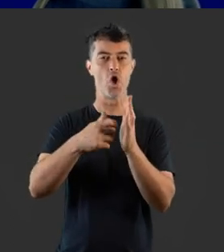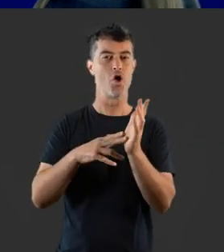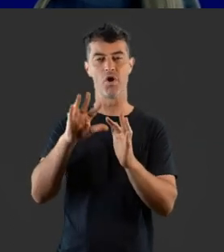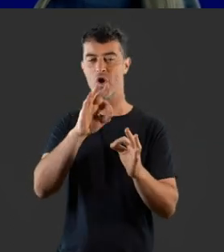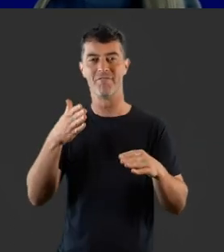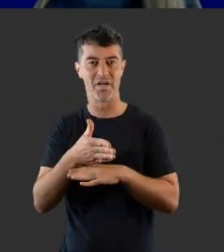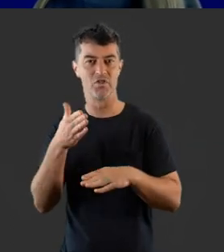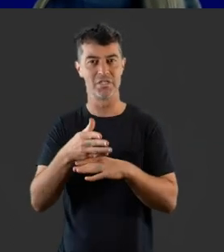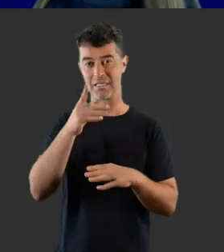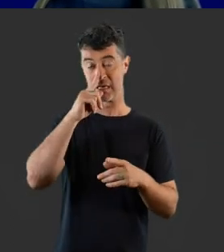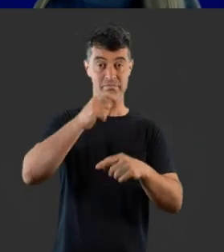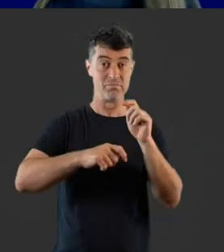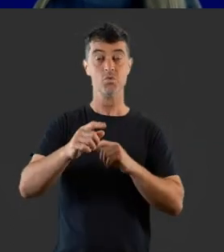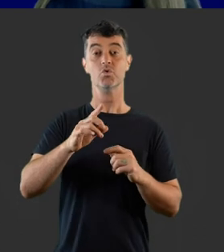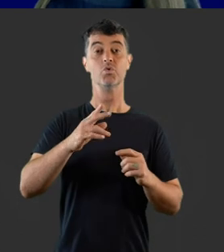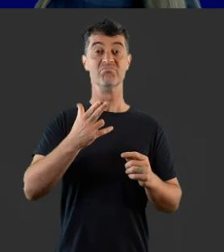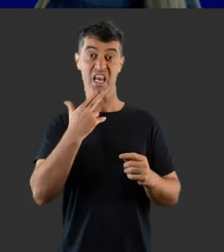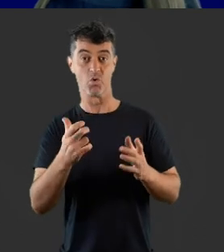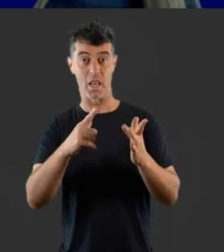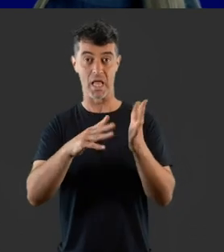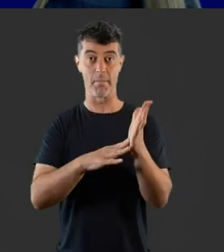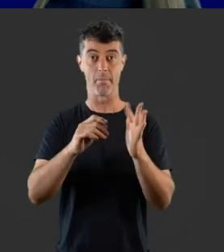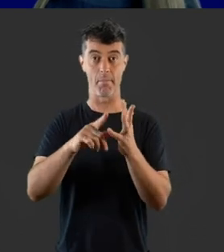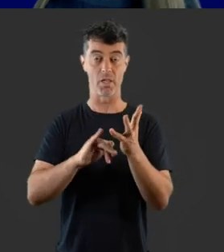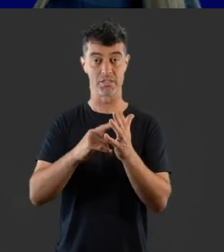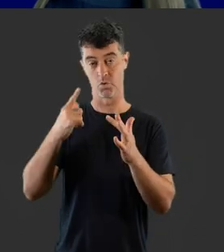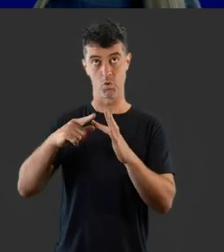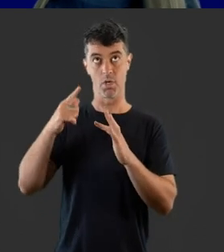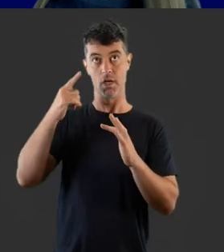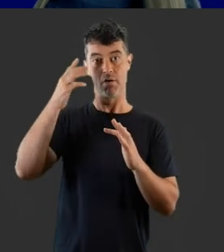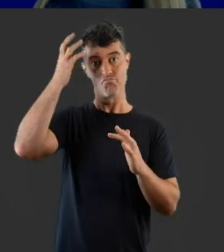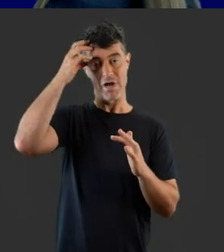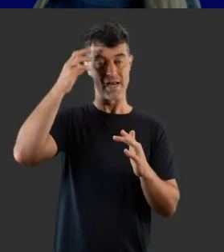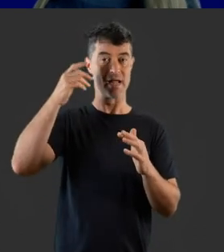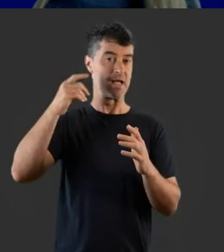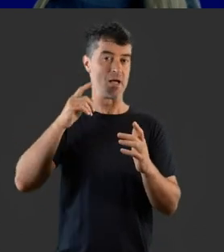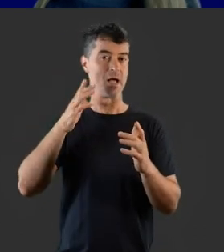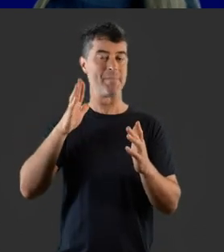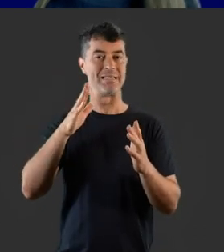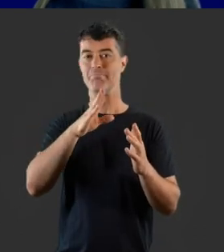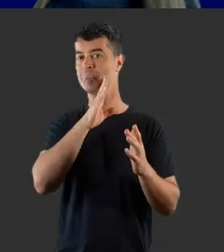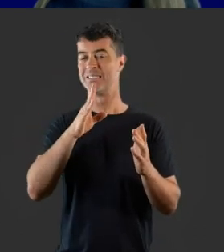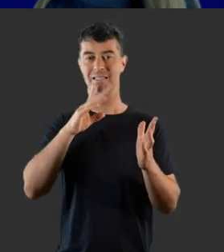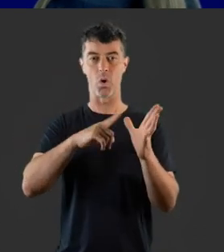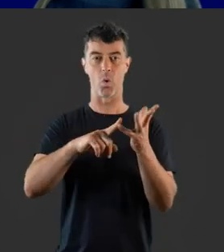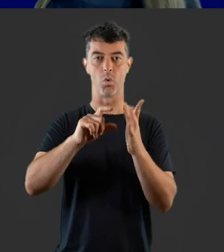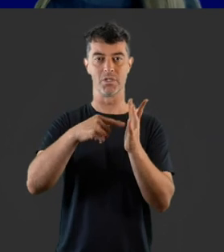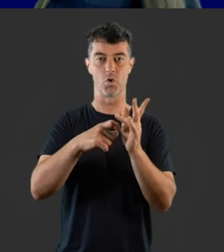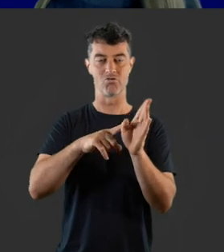nerves. Implants convert sound into electrical impulse to stimulate the brain directly